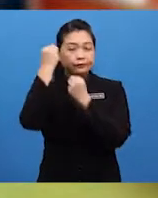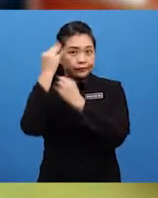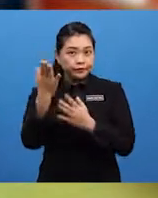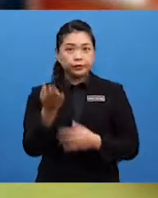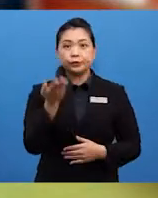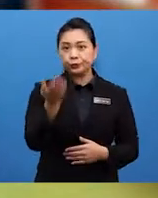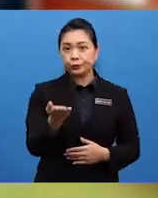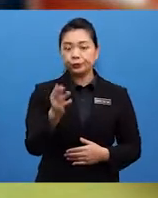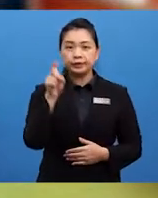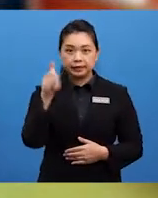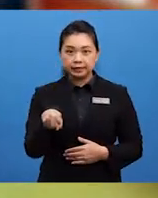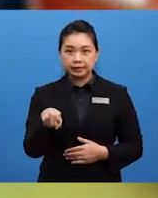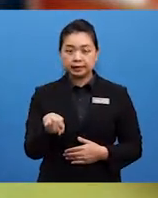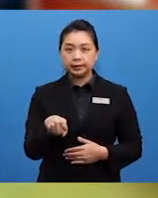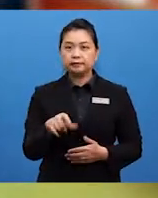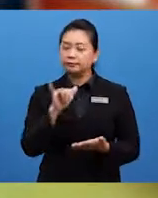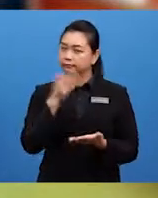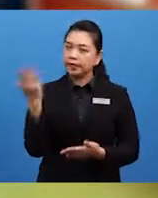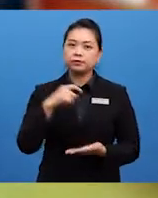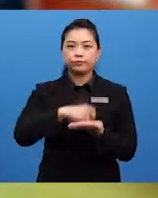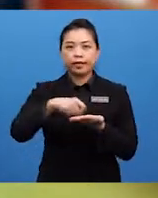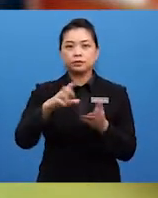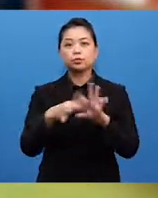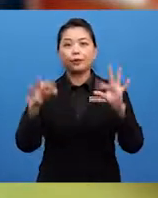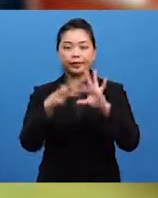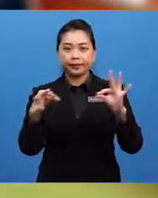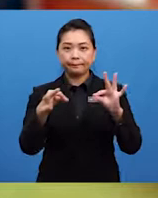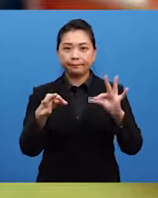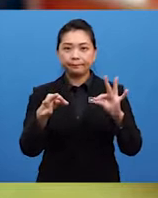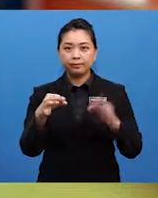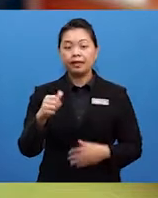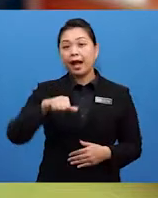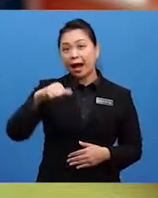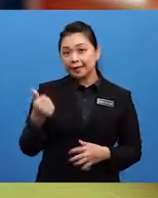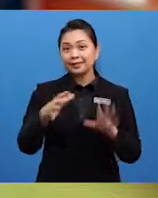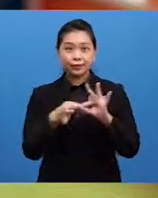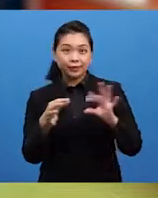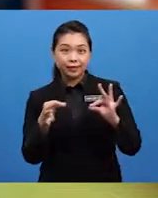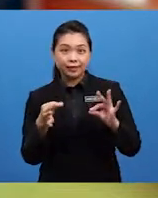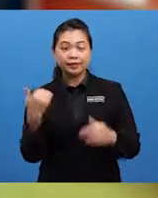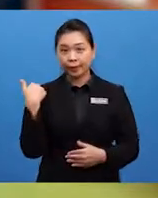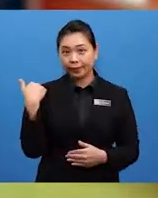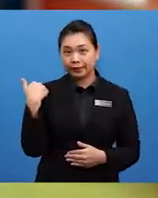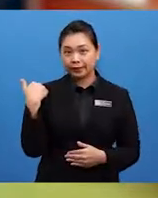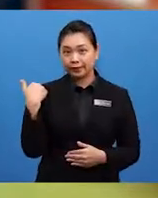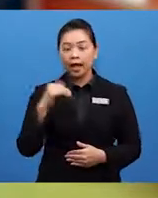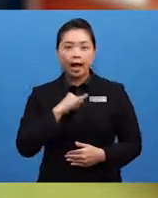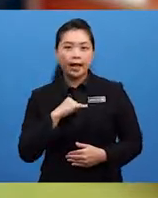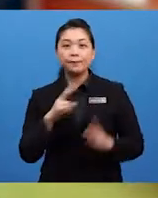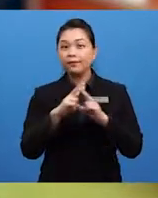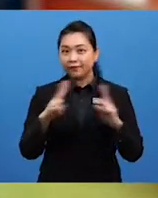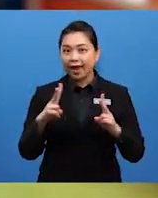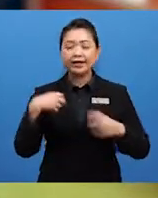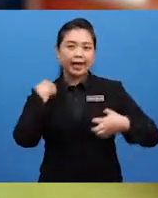let's write the story. Let's How's your story coming along? I am very